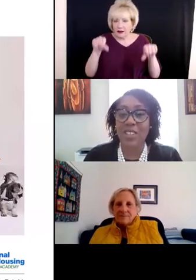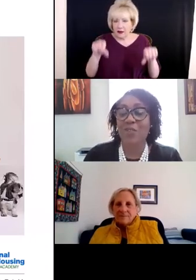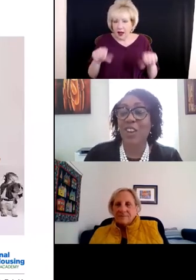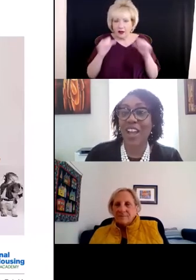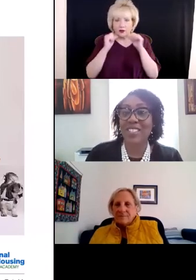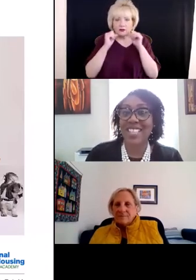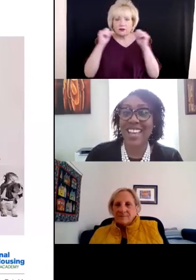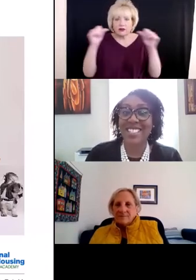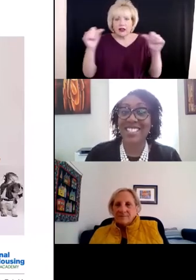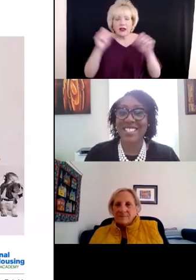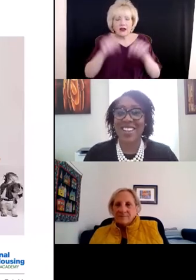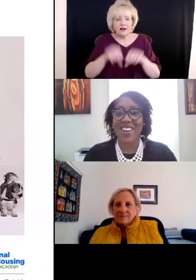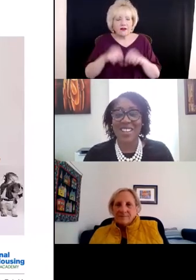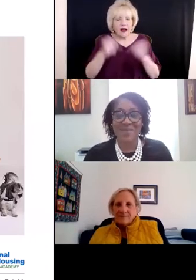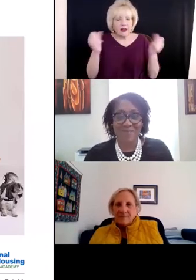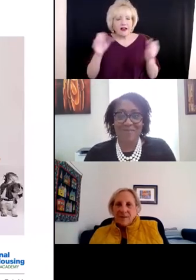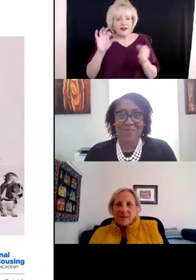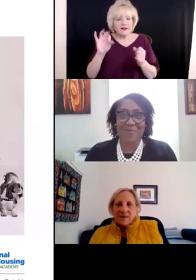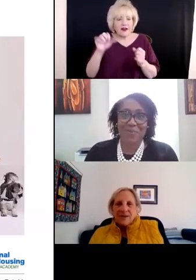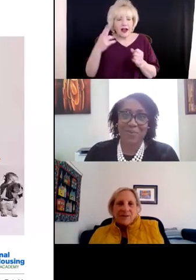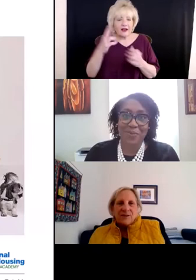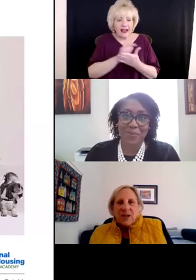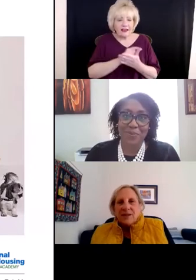violate the Fair Housing Act. Sarah.